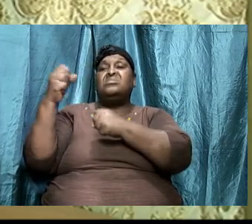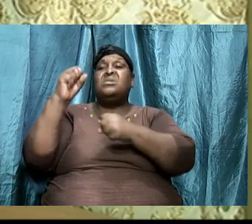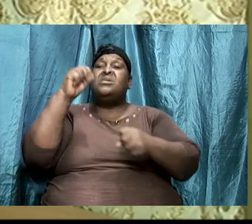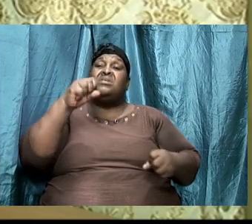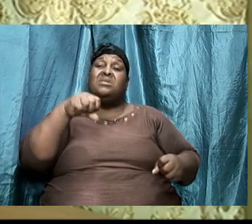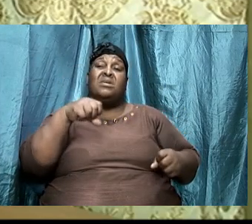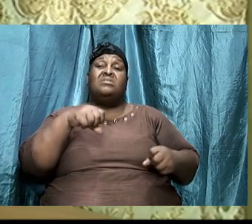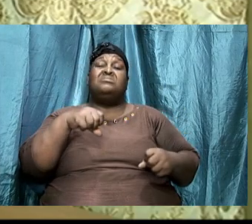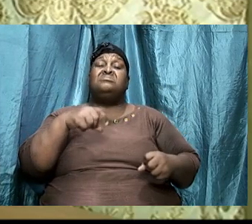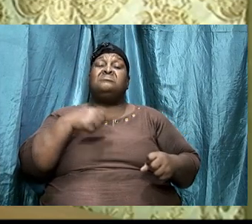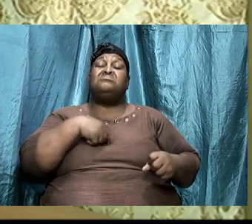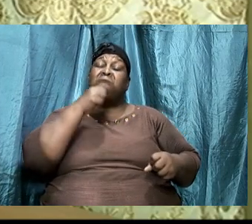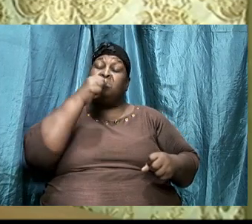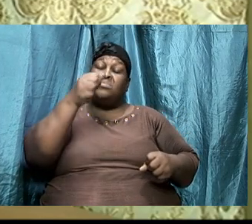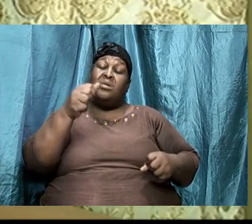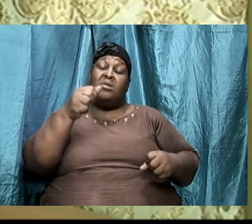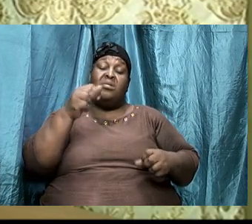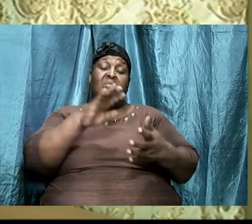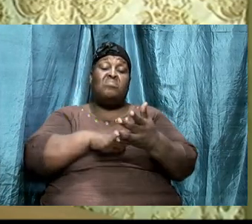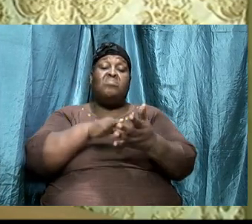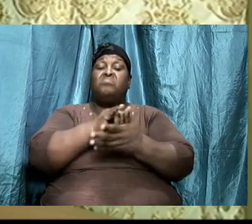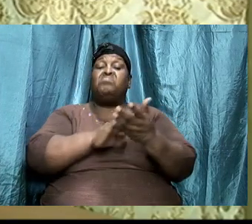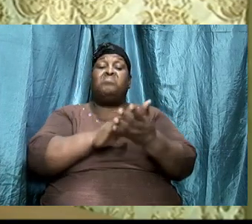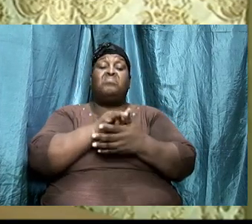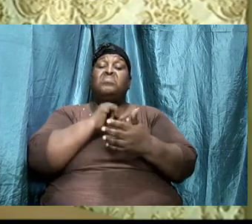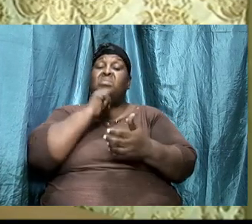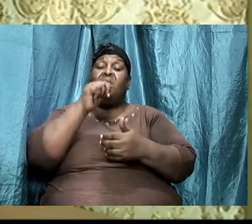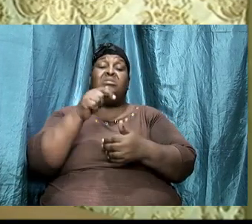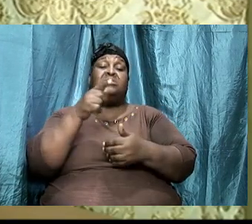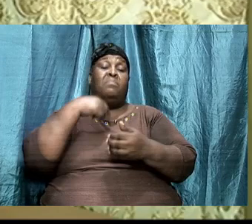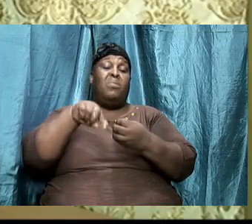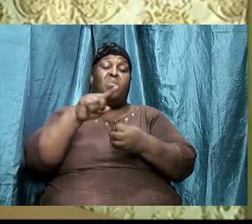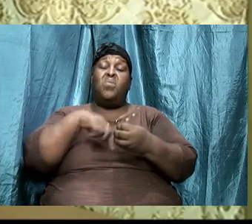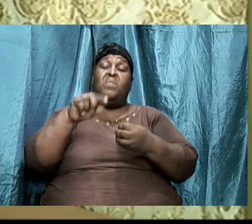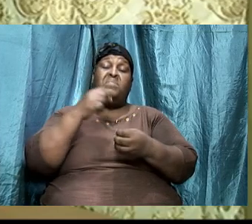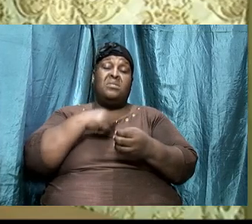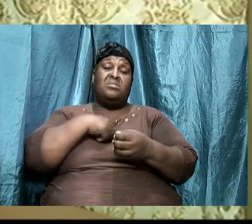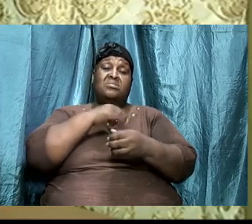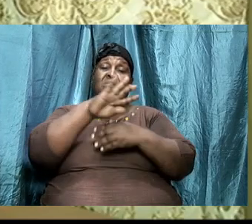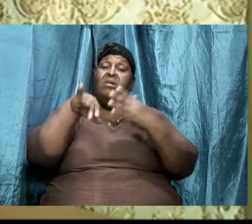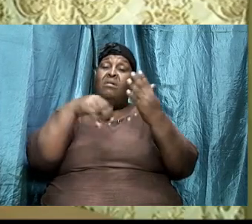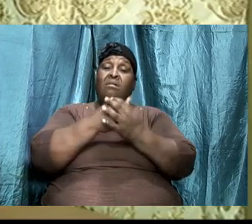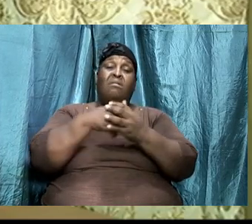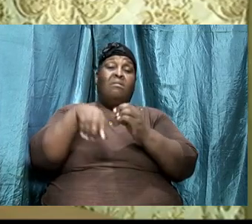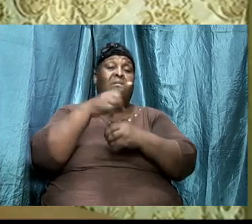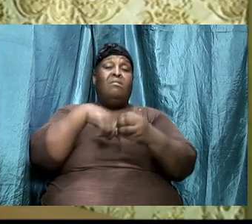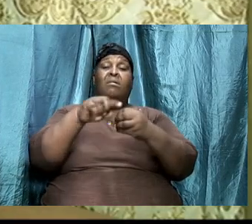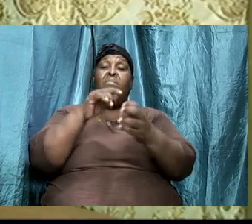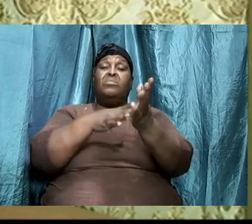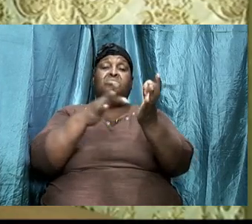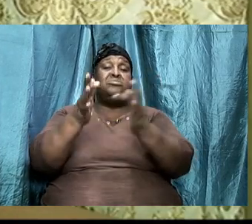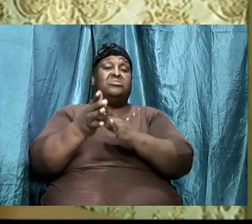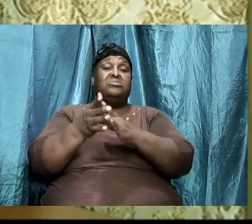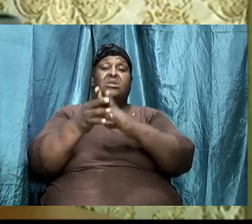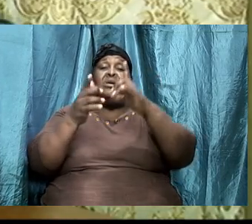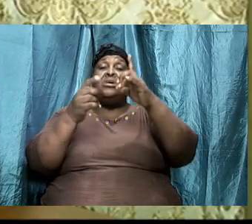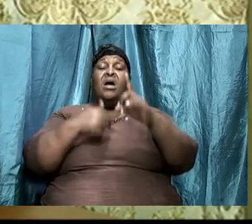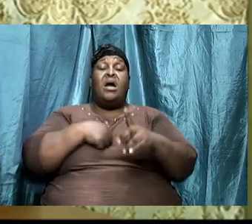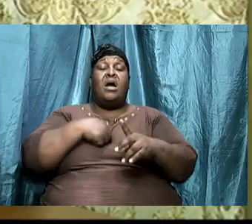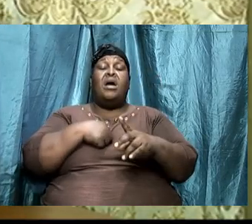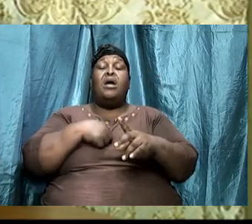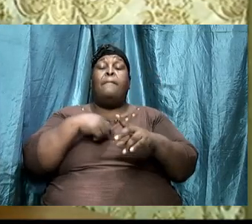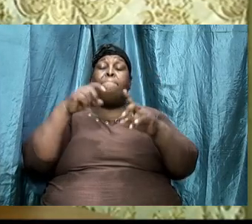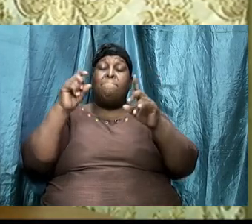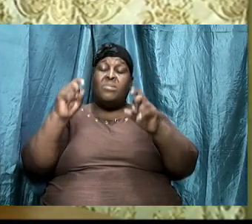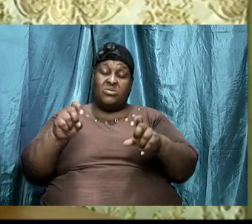it's not about me it's all about him I must decrease and he increase when we operate